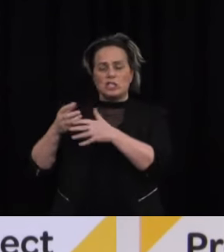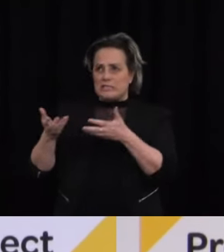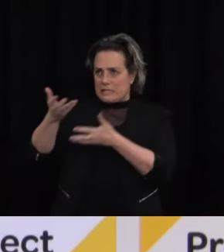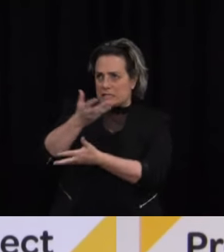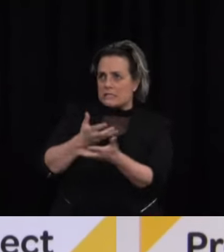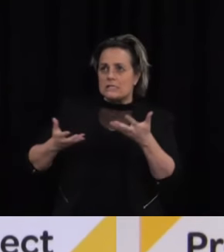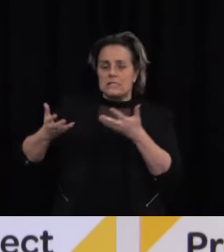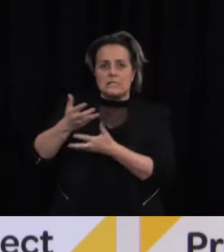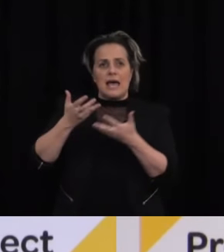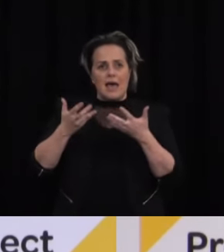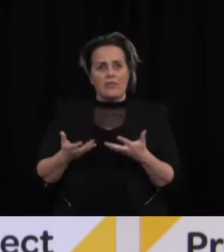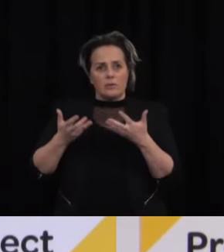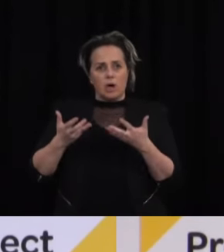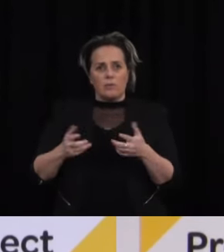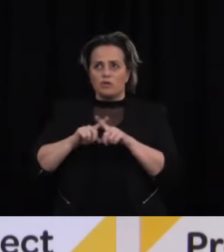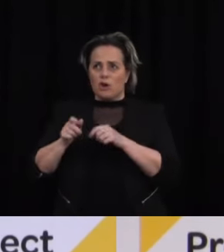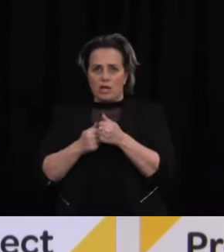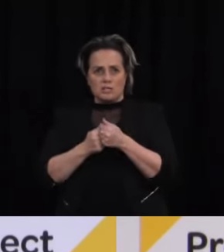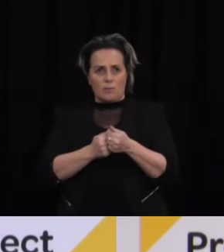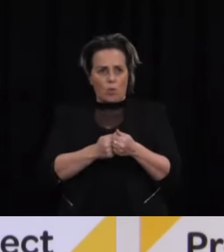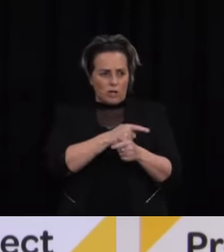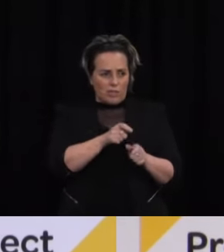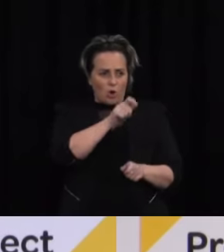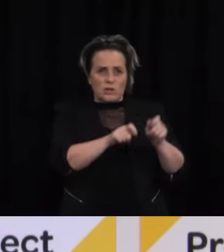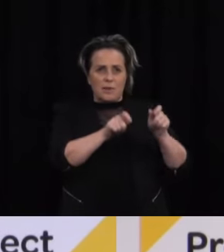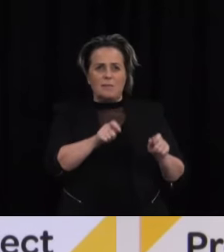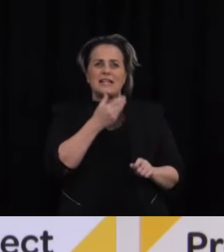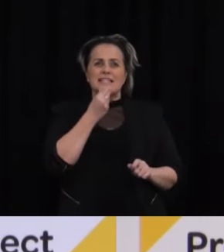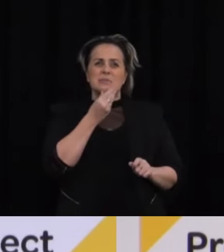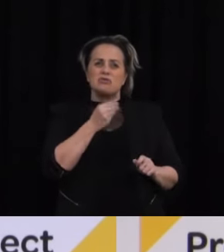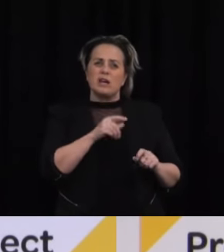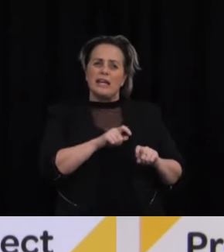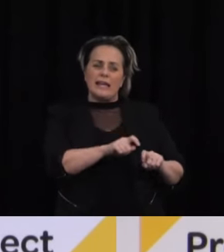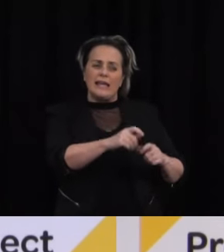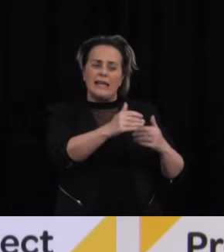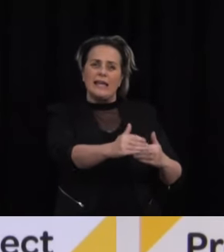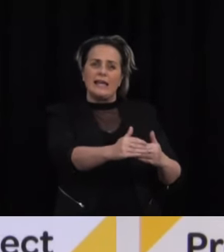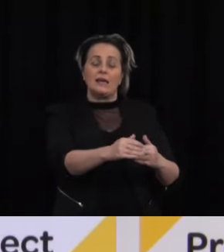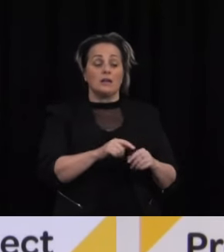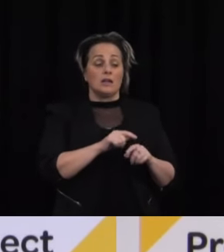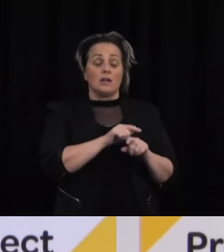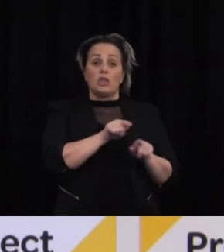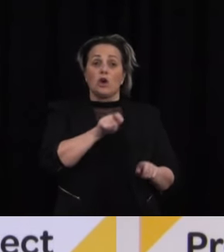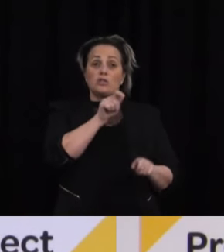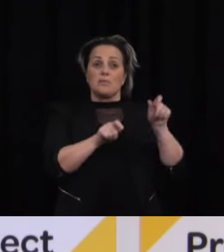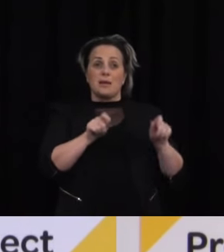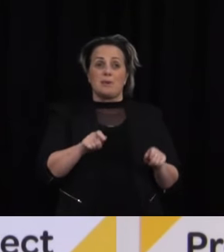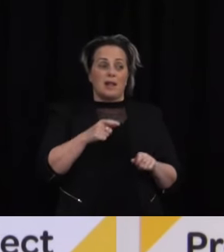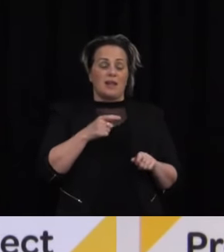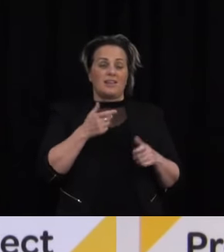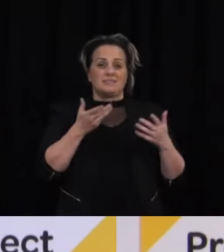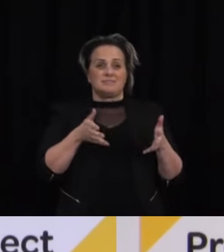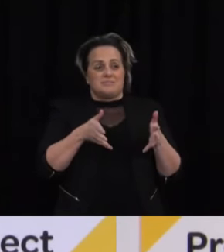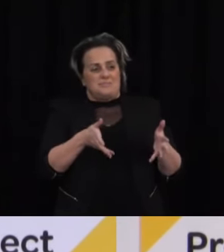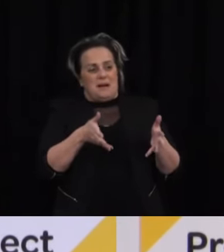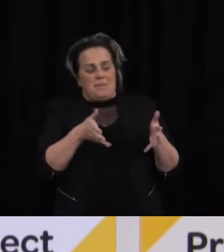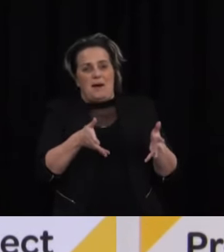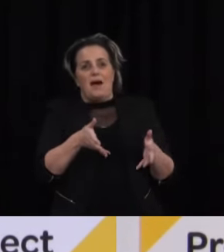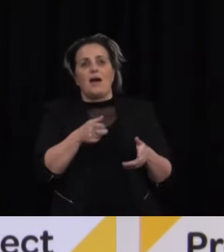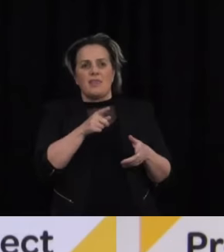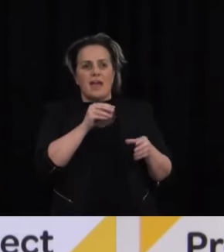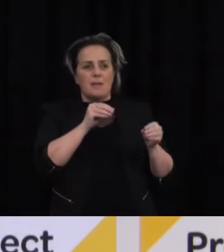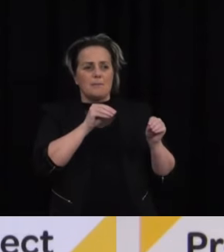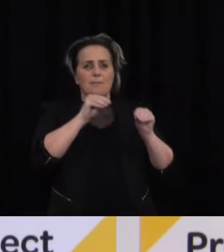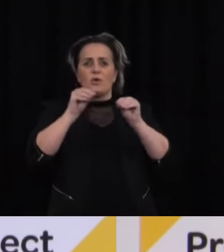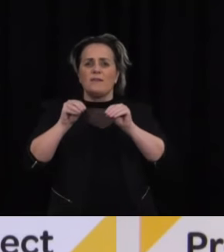support those people and those are people who by the very nature of the housing arrangements they are in are moving